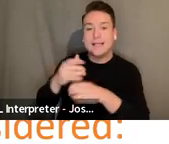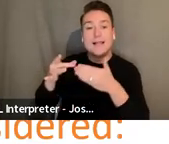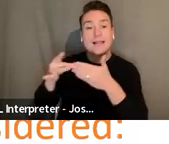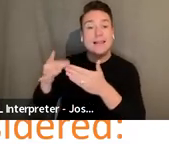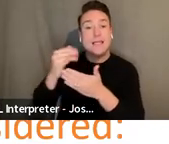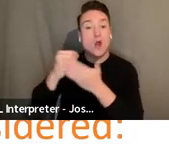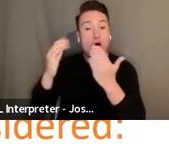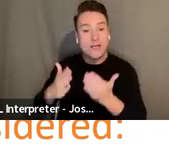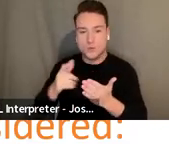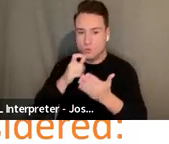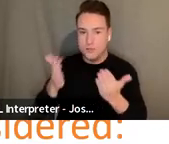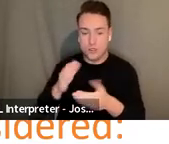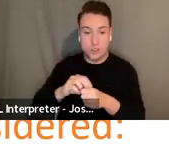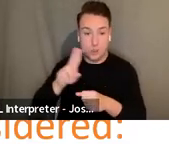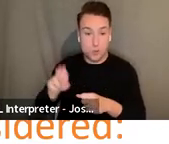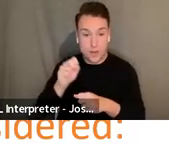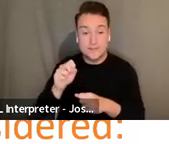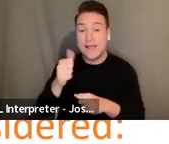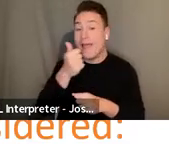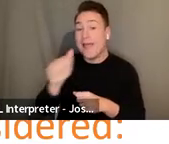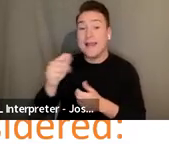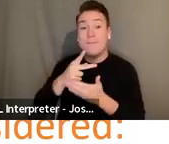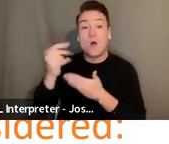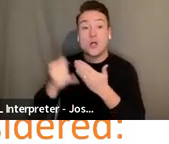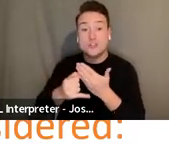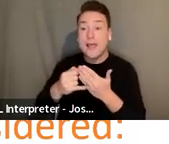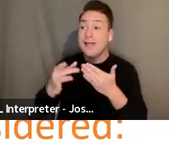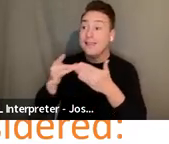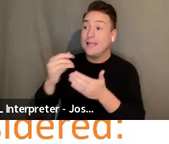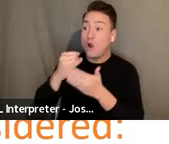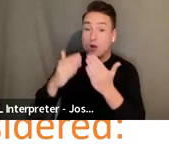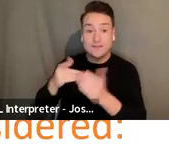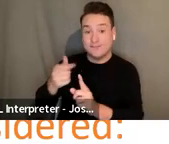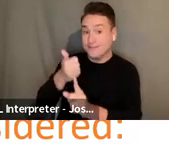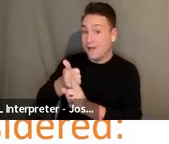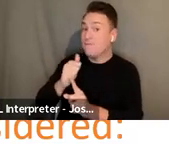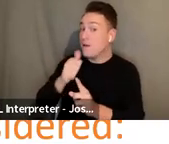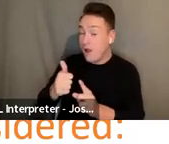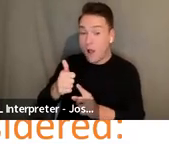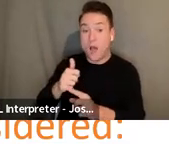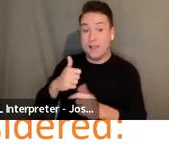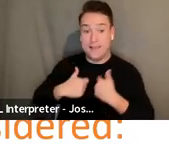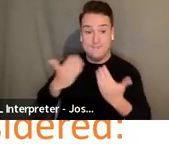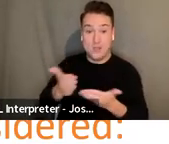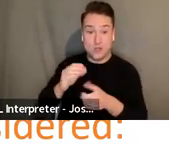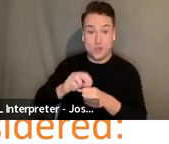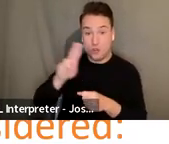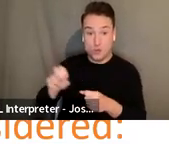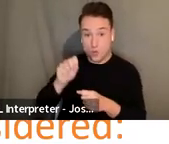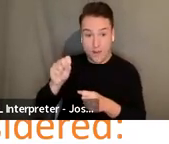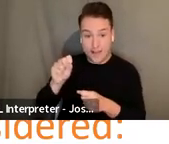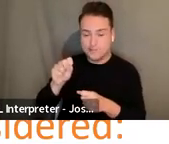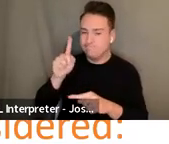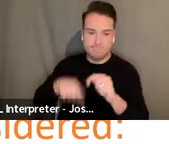in the United States. So any projects developed by lead artists who are not US-based as defined in our criteria section